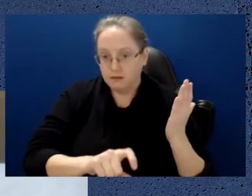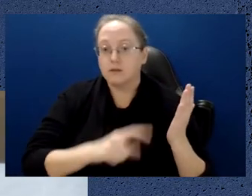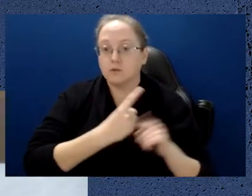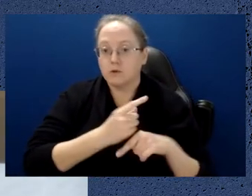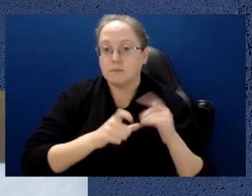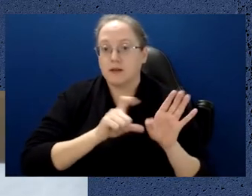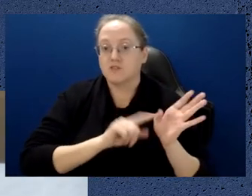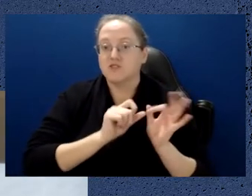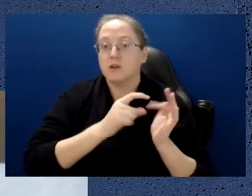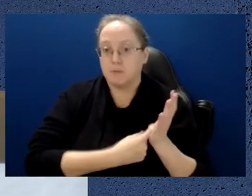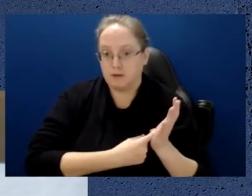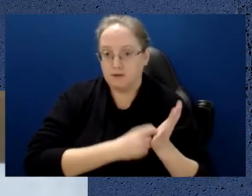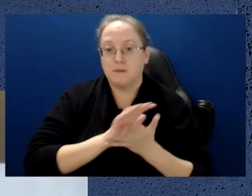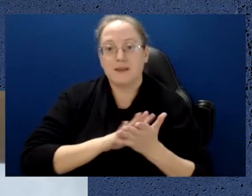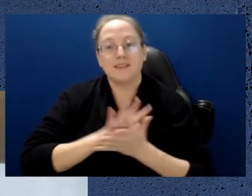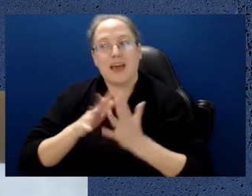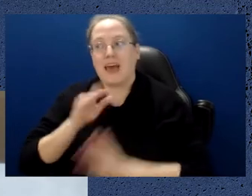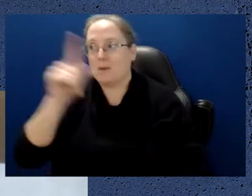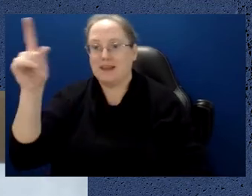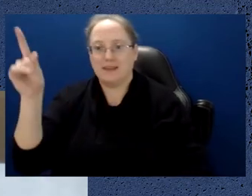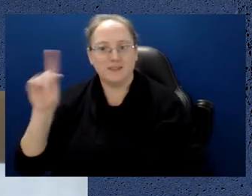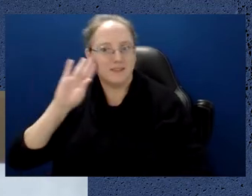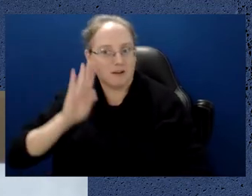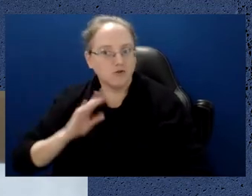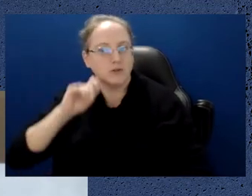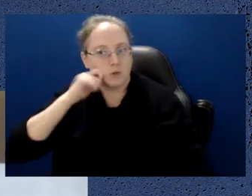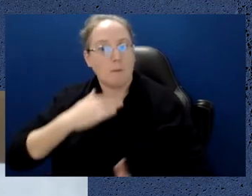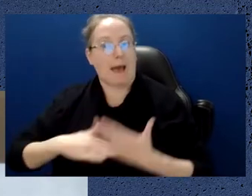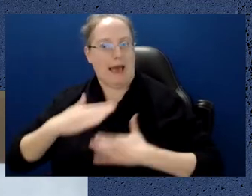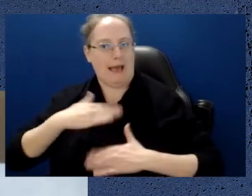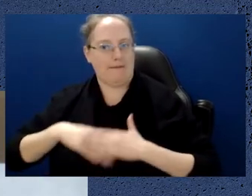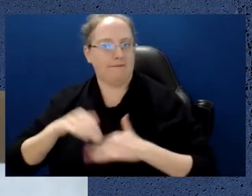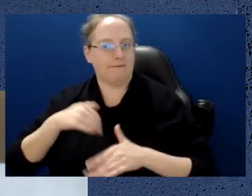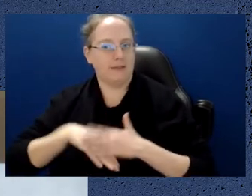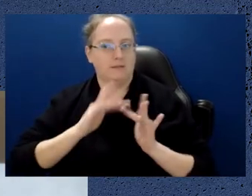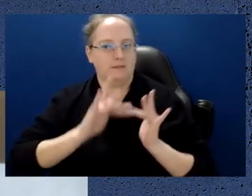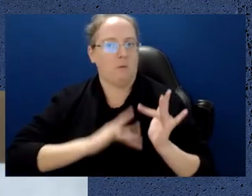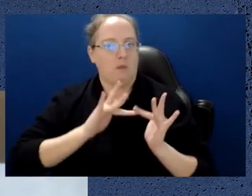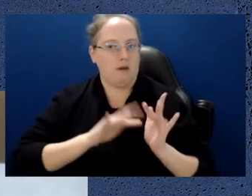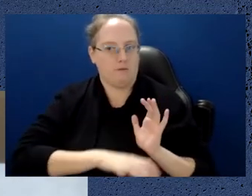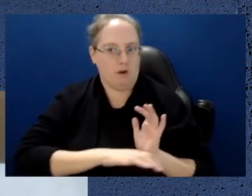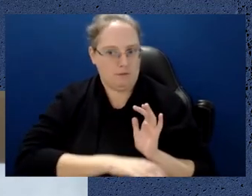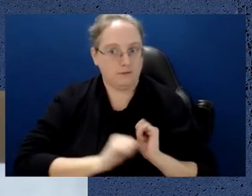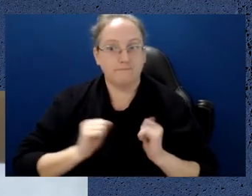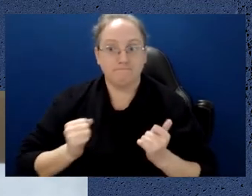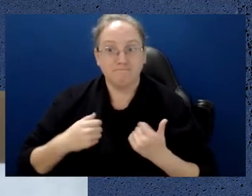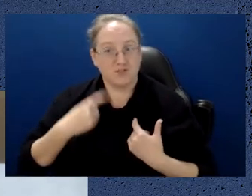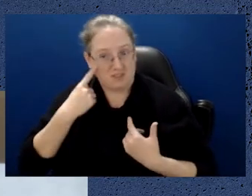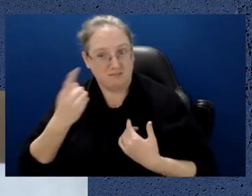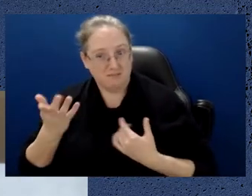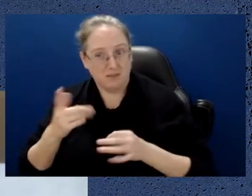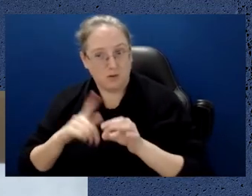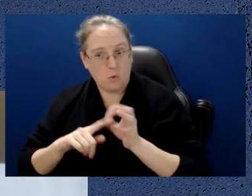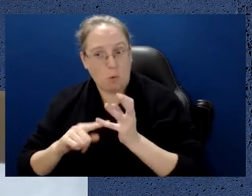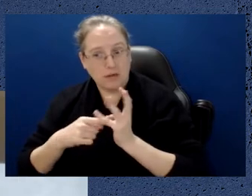will behave in cyberspace. And as you will have gathered, many of these quantum technologies operate in that domain.